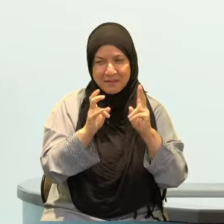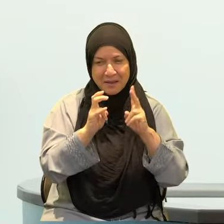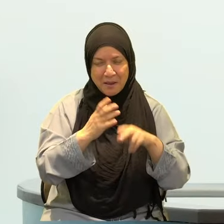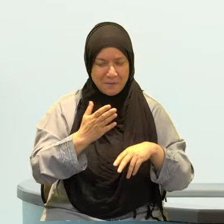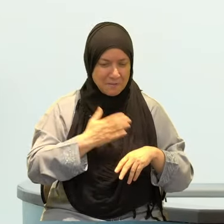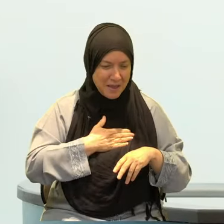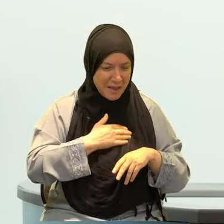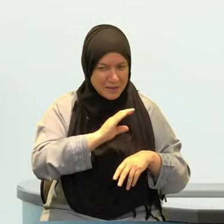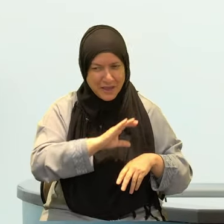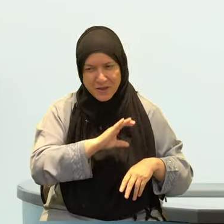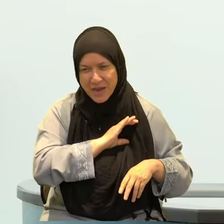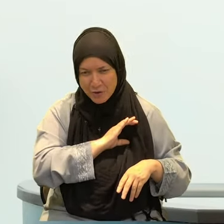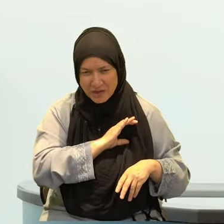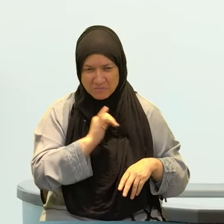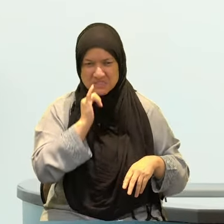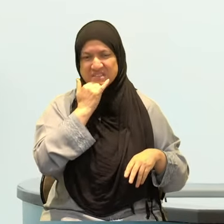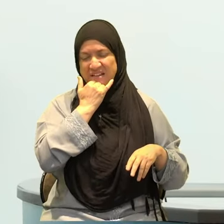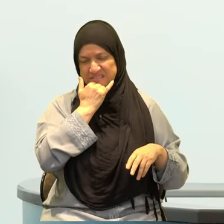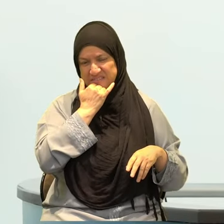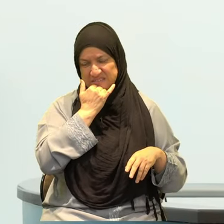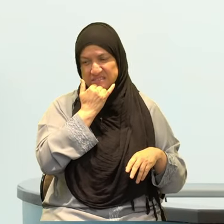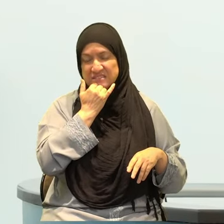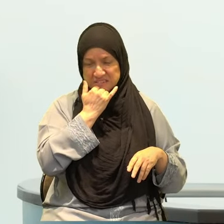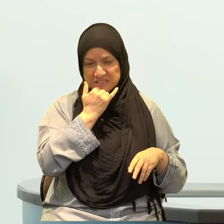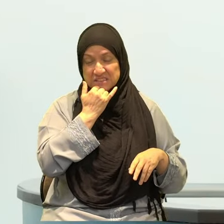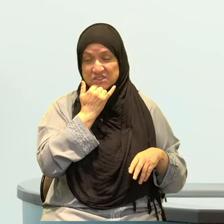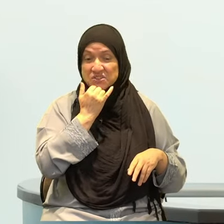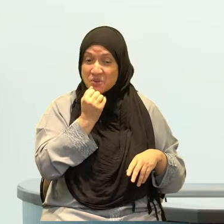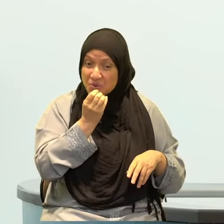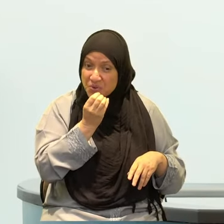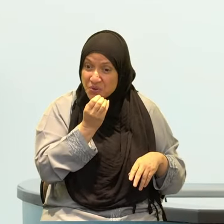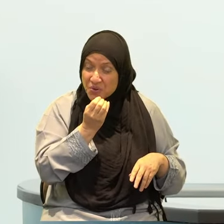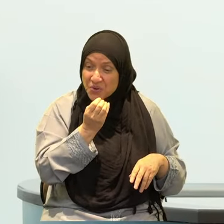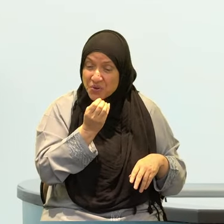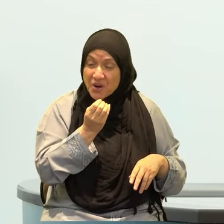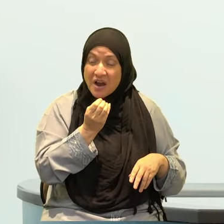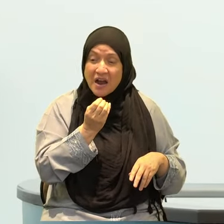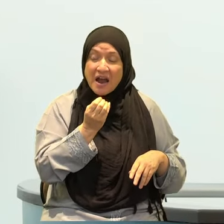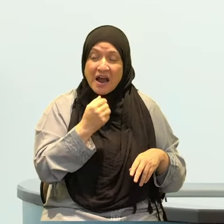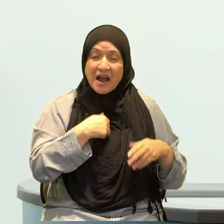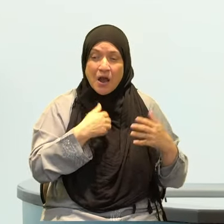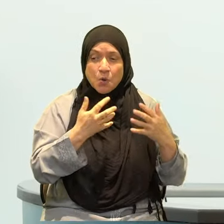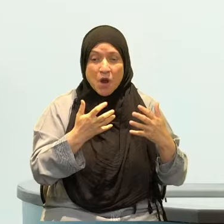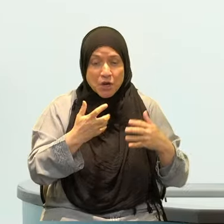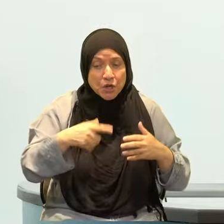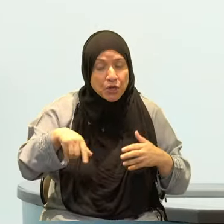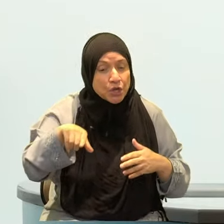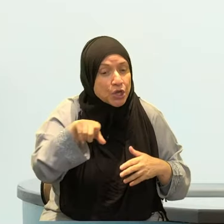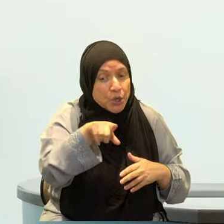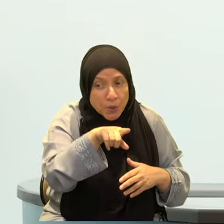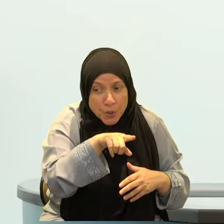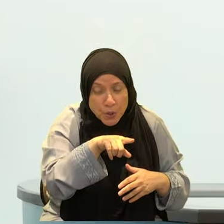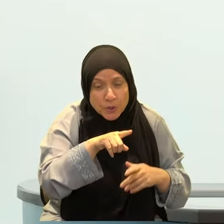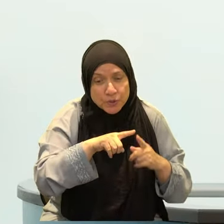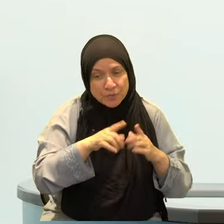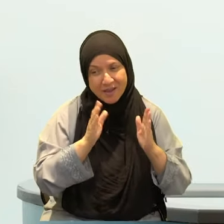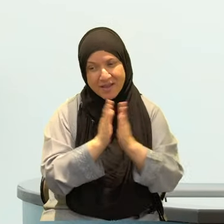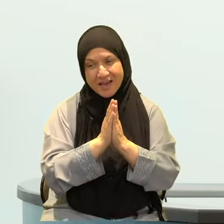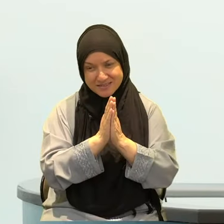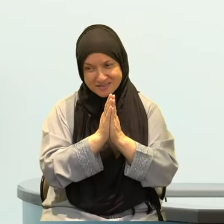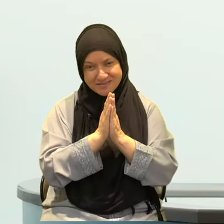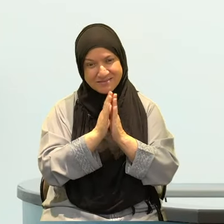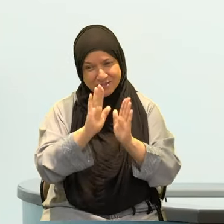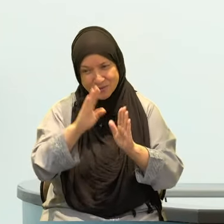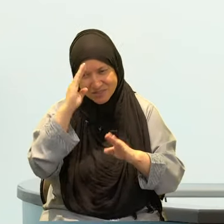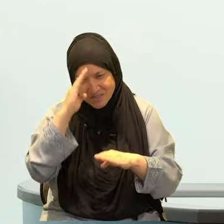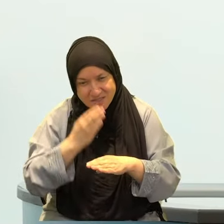I challenge you to ask those that deal with you most to give you an assignment what is